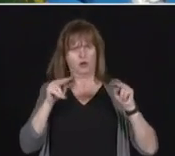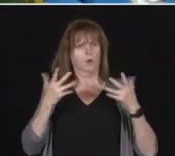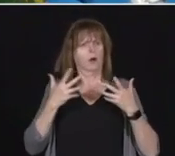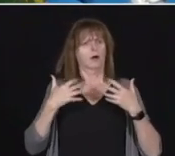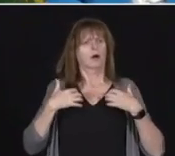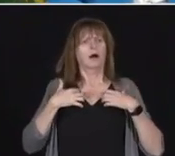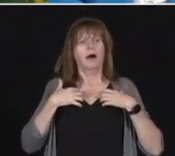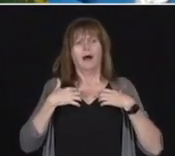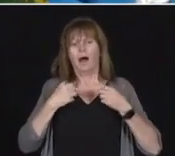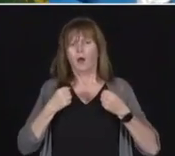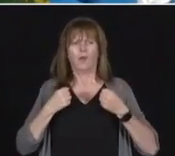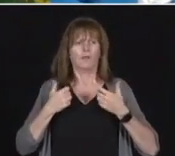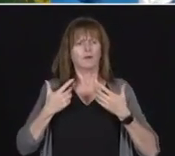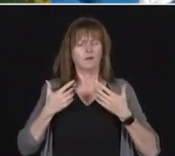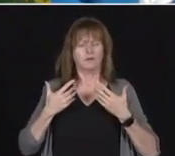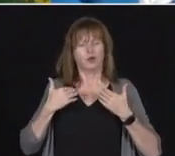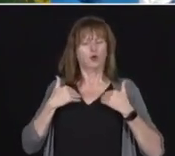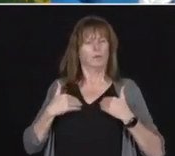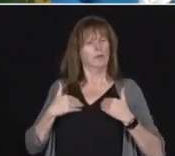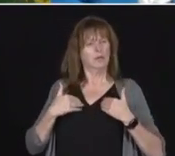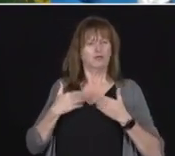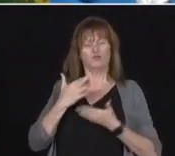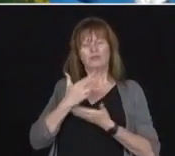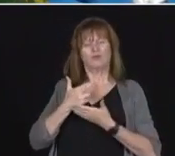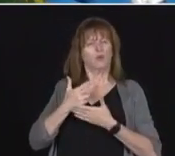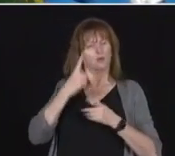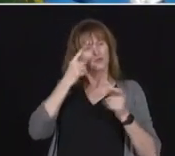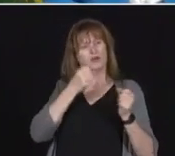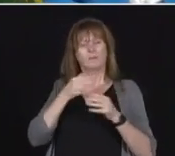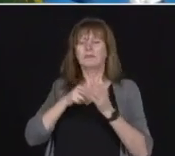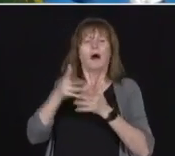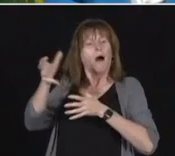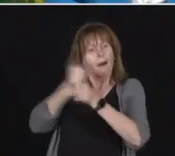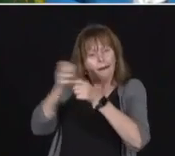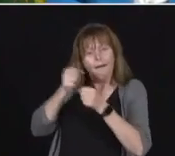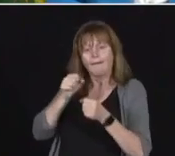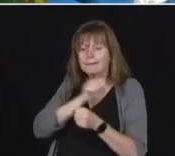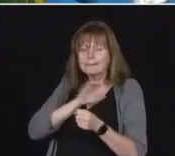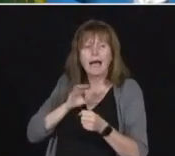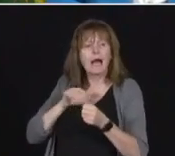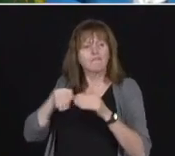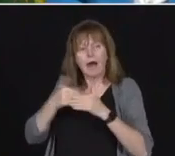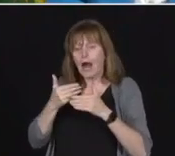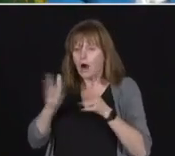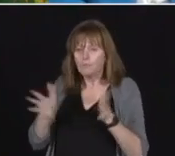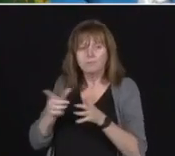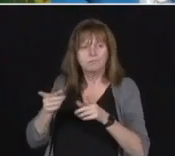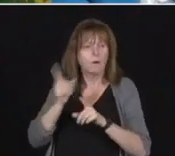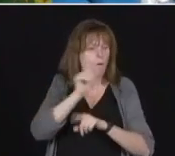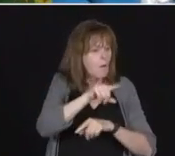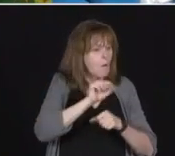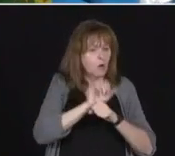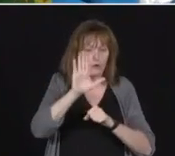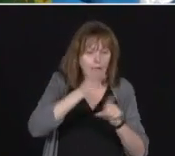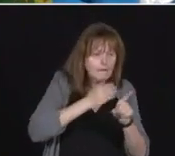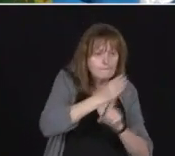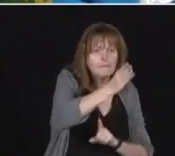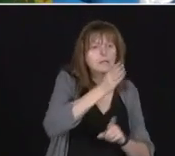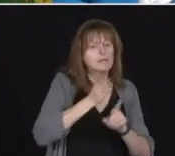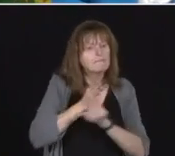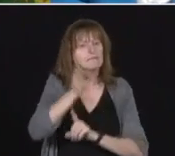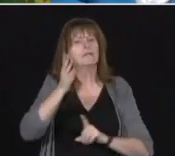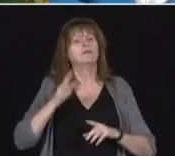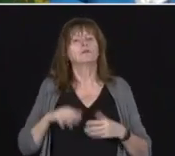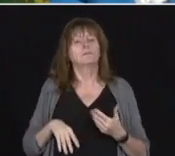as well as hospitals and home and care And that there are other issues relating to personal support workers that we know